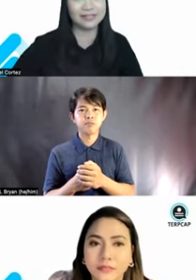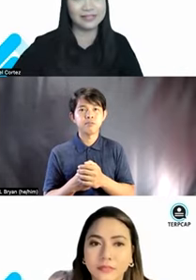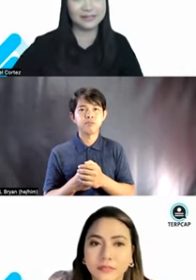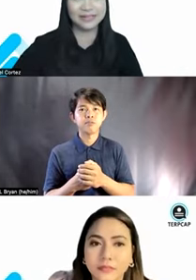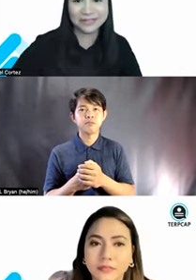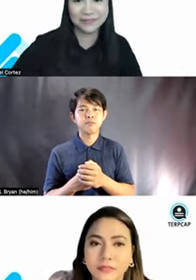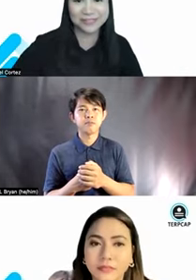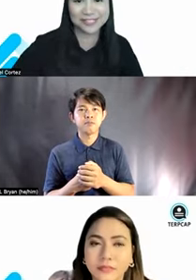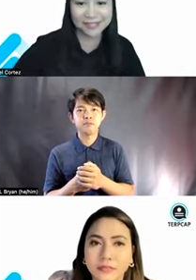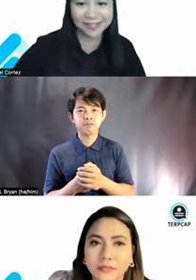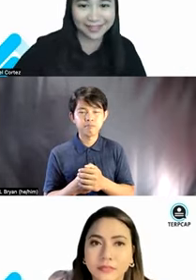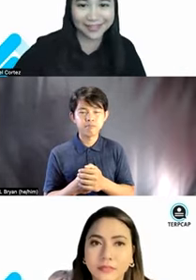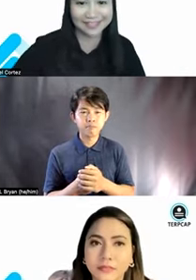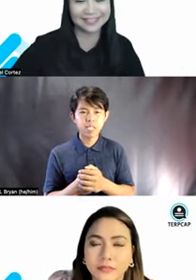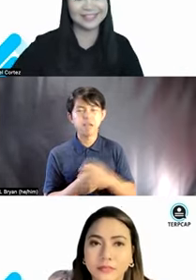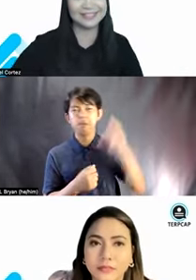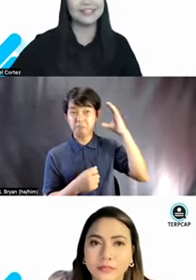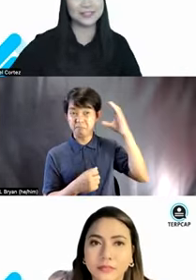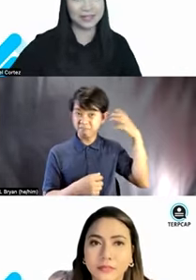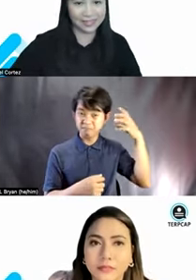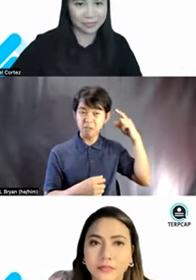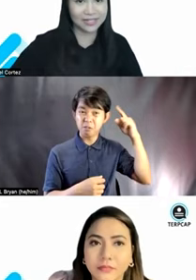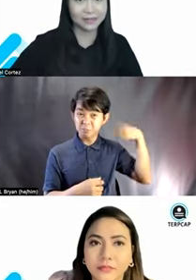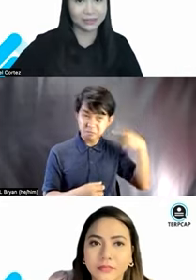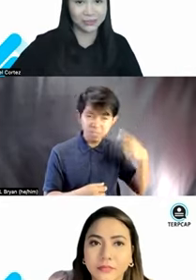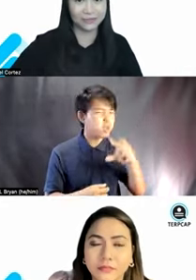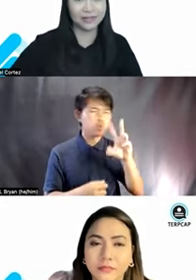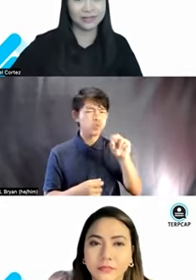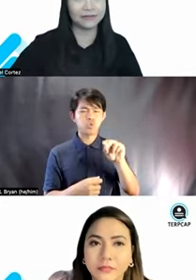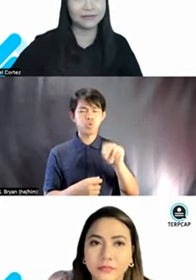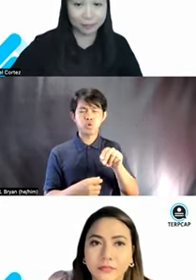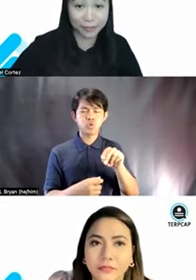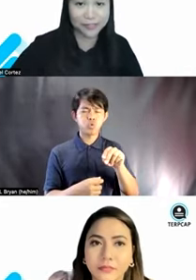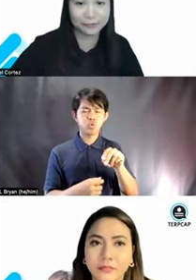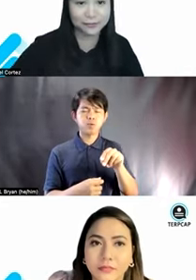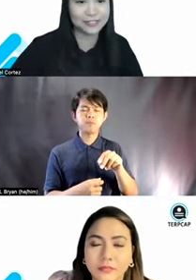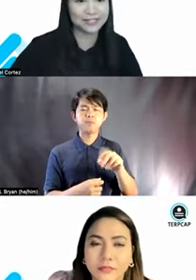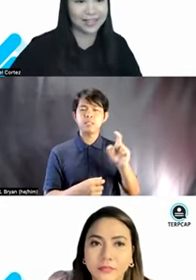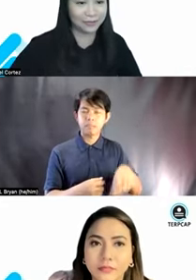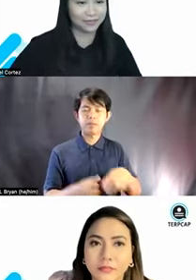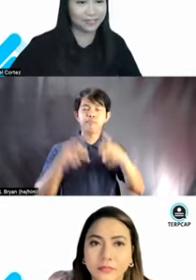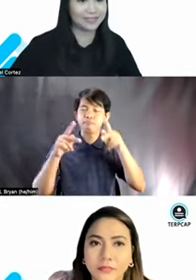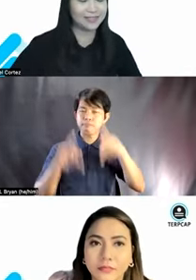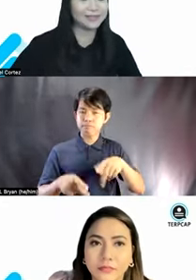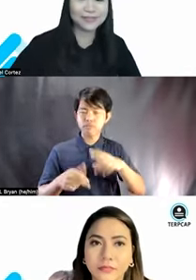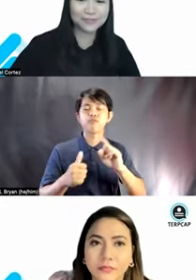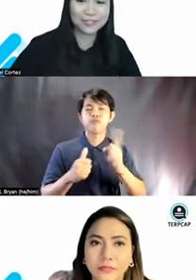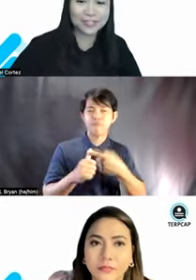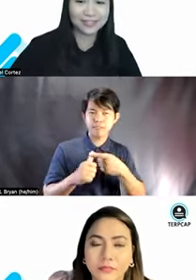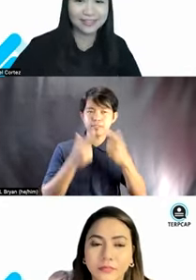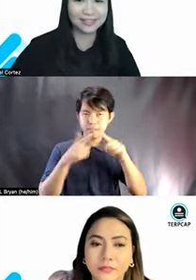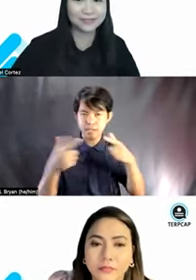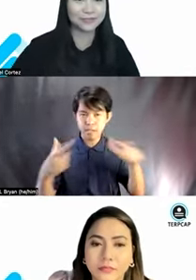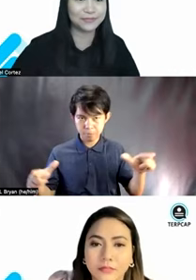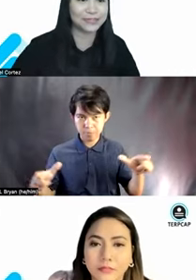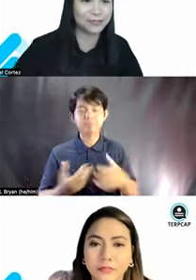uh, let's say baliyo or something like that. So at least we now know, are the person first language. Thank you so much,